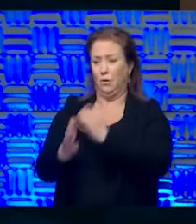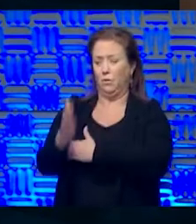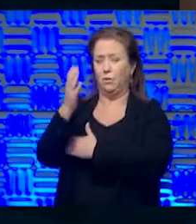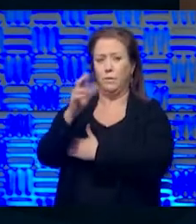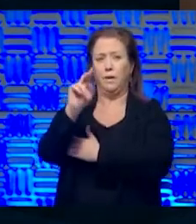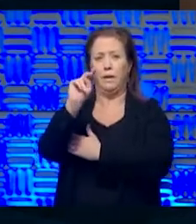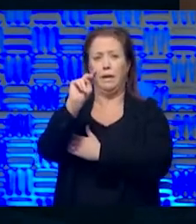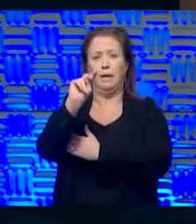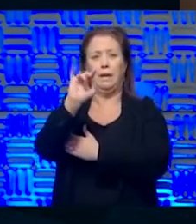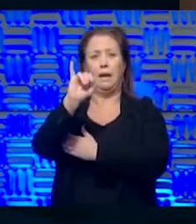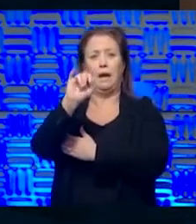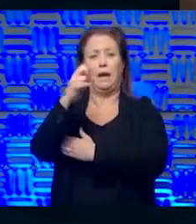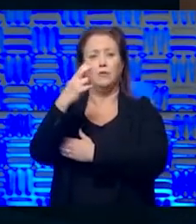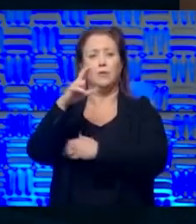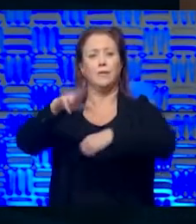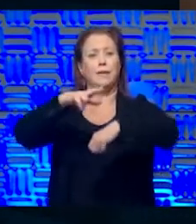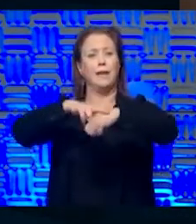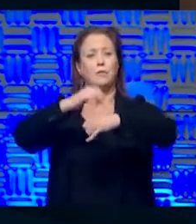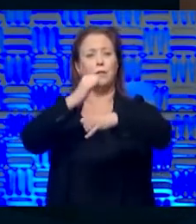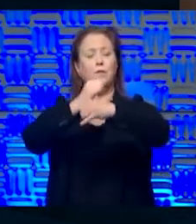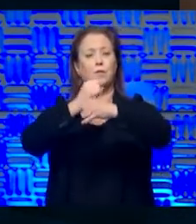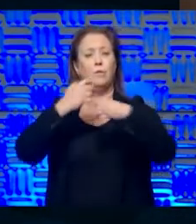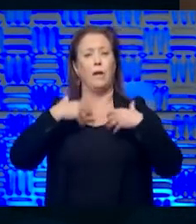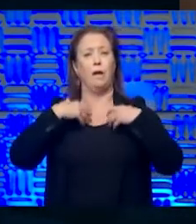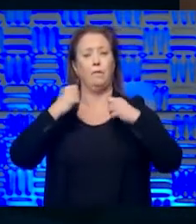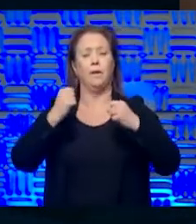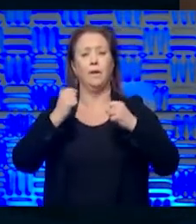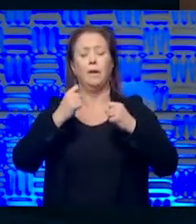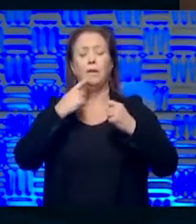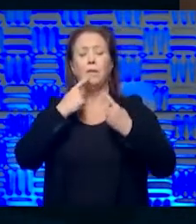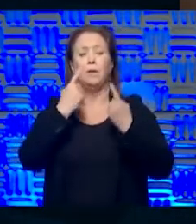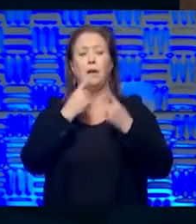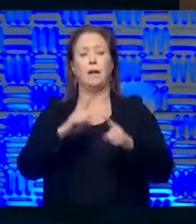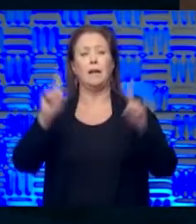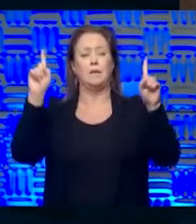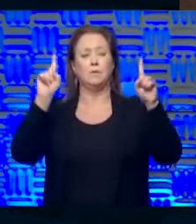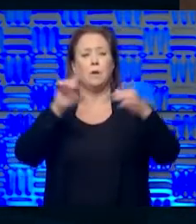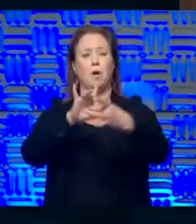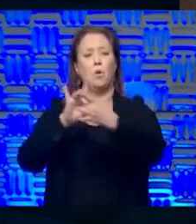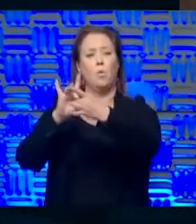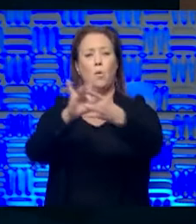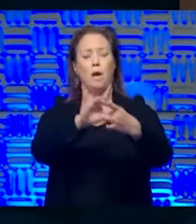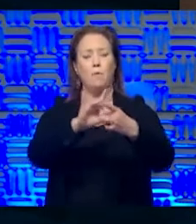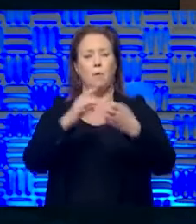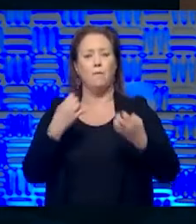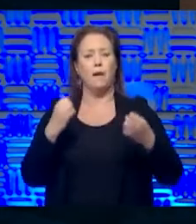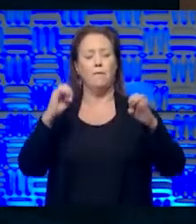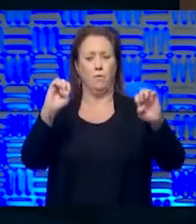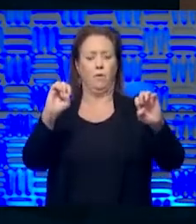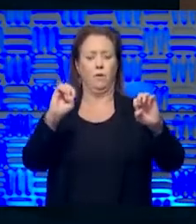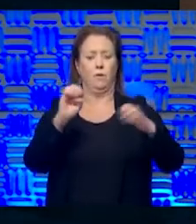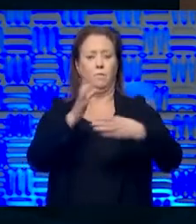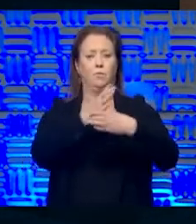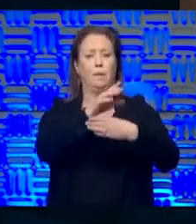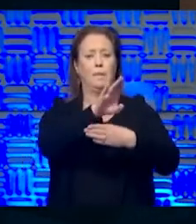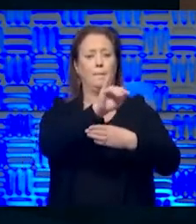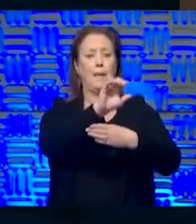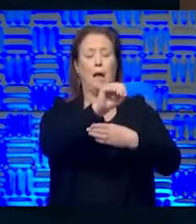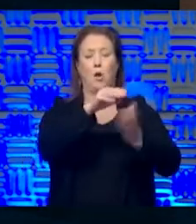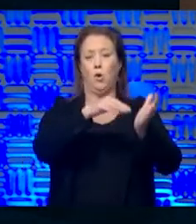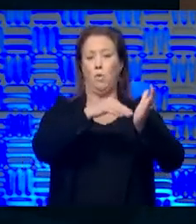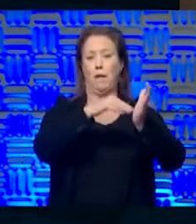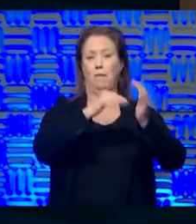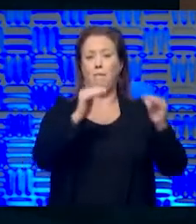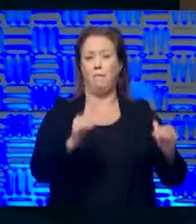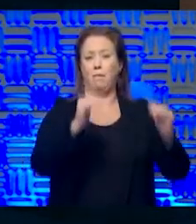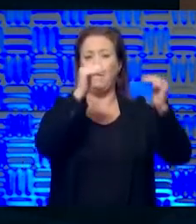NIH, the National Institute of Health, that they will later this morning announce a cooperative effort between, uh, the biomedical advanced